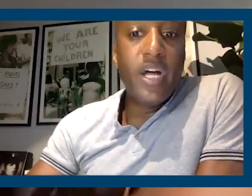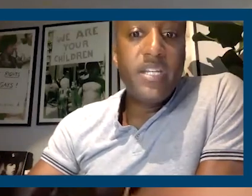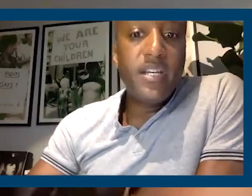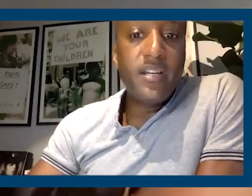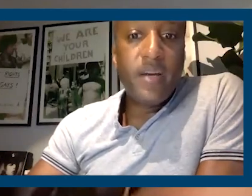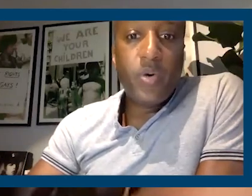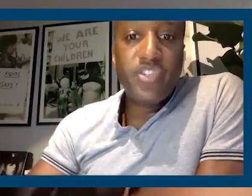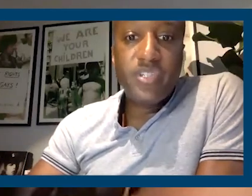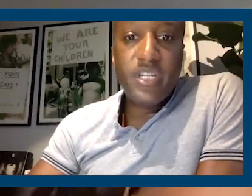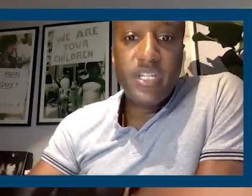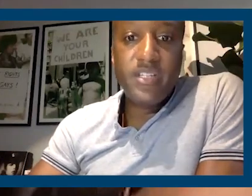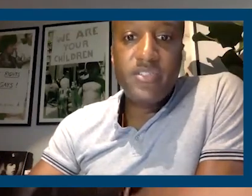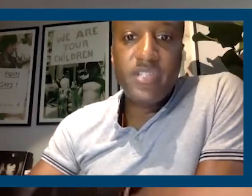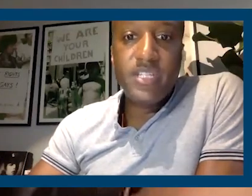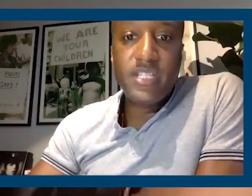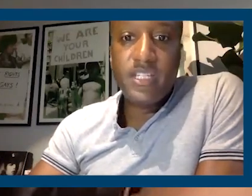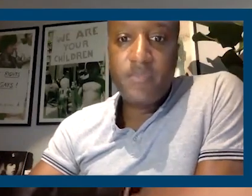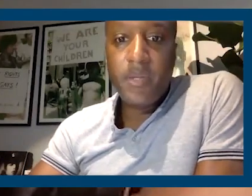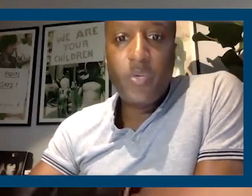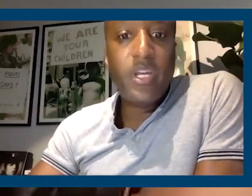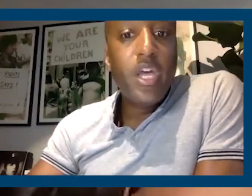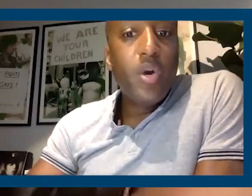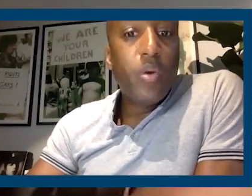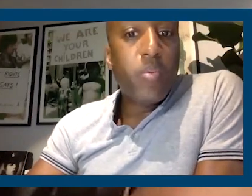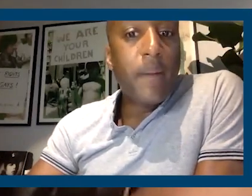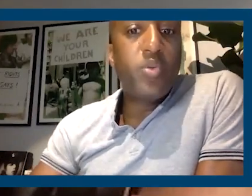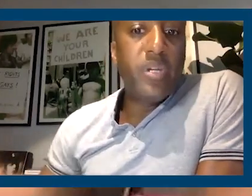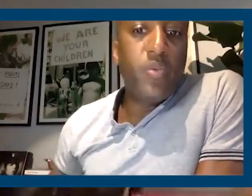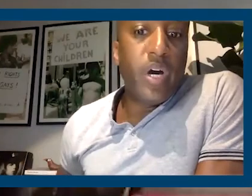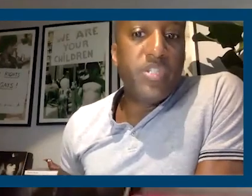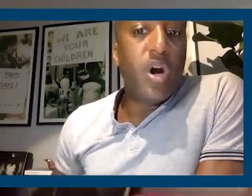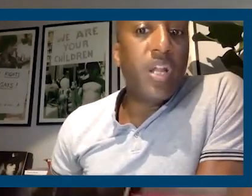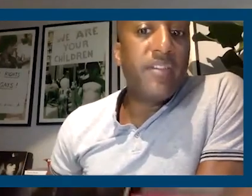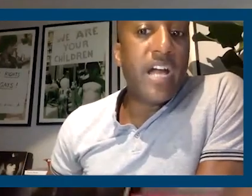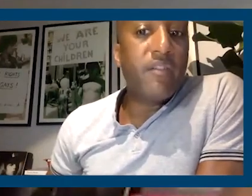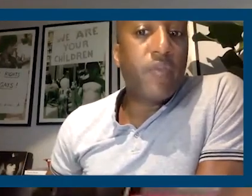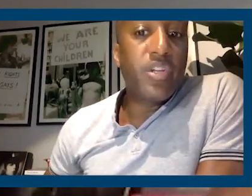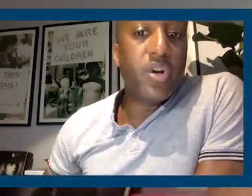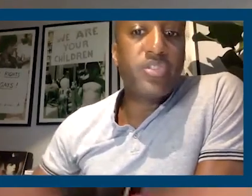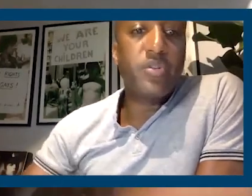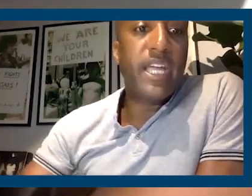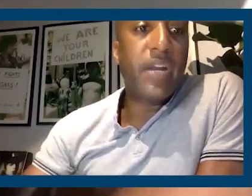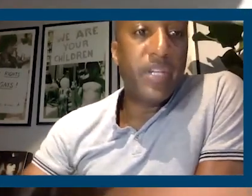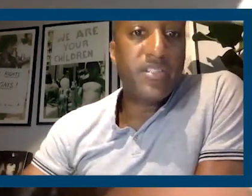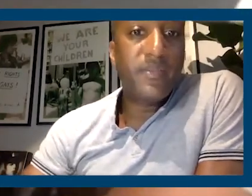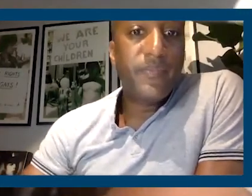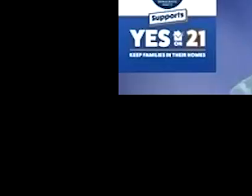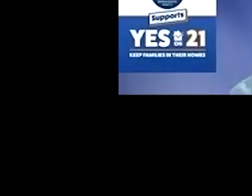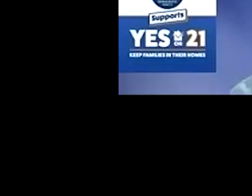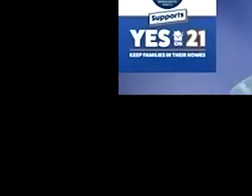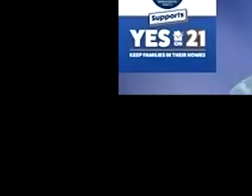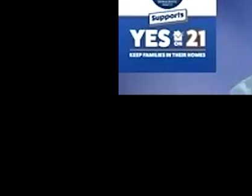One question is, let's see, think this might be quick. Will Prop 21 reach all of California or certain areas?